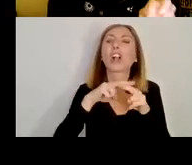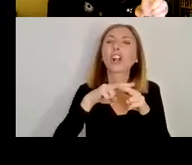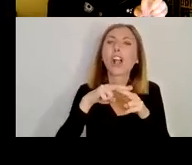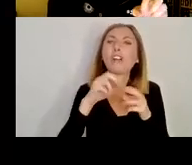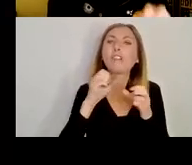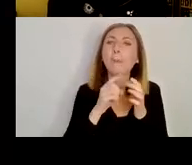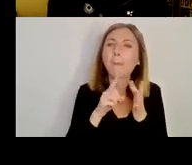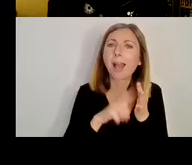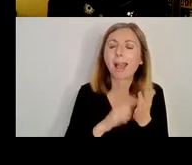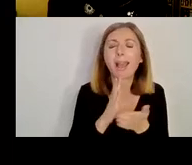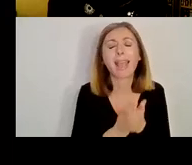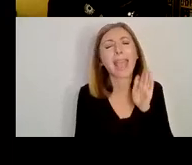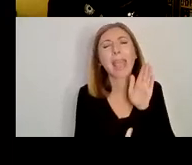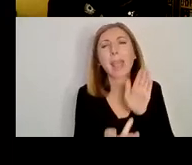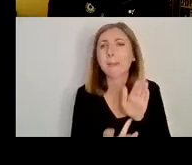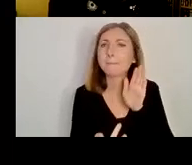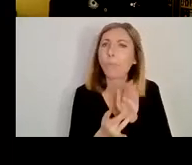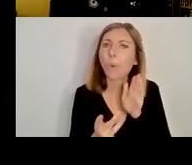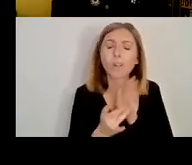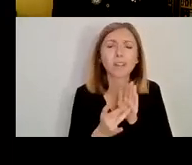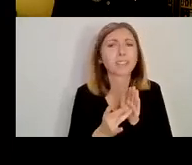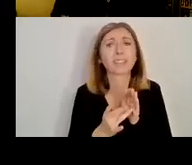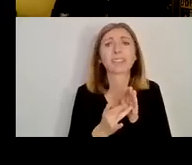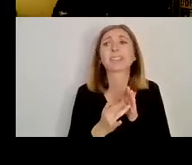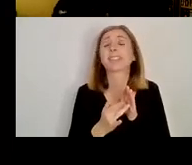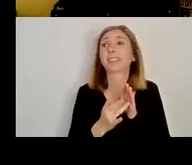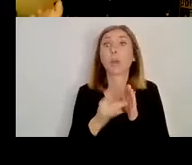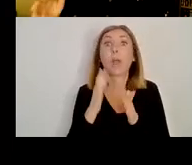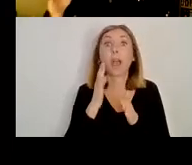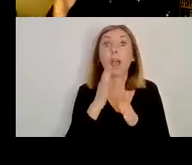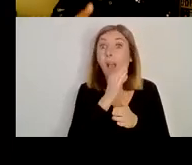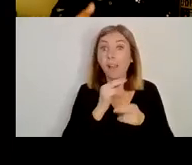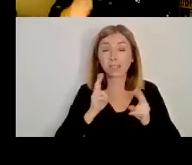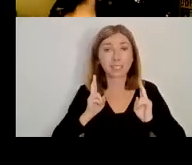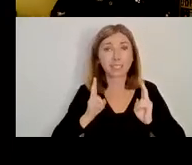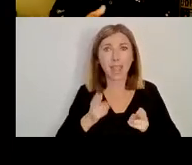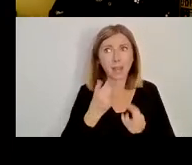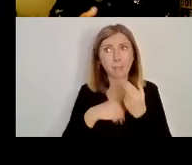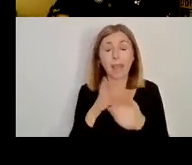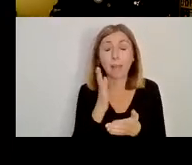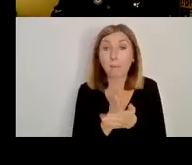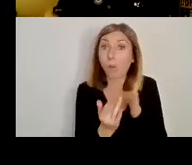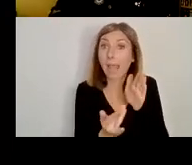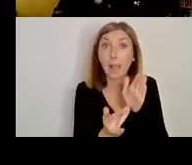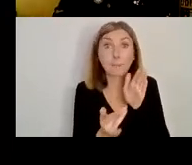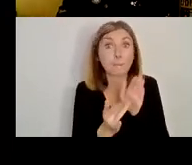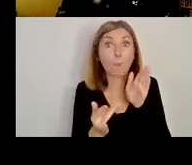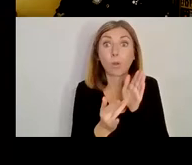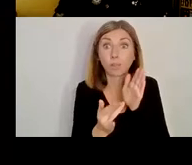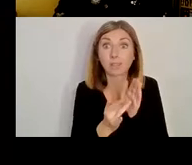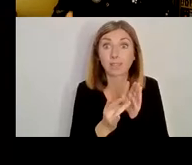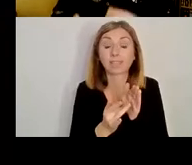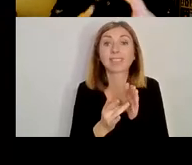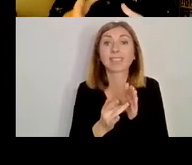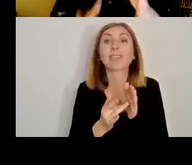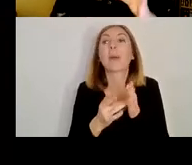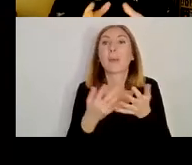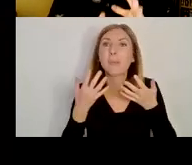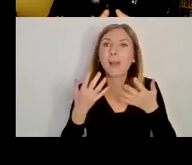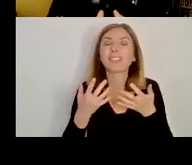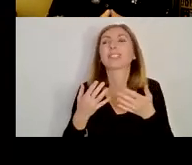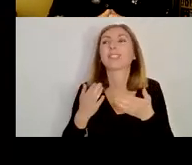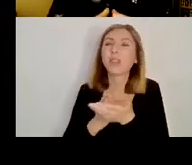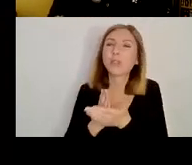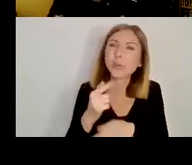in the decades after his lifetime, but becomes maybe less important as the centuries pass.